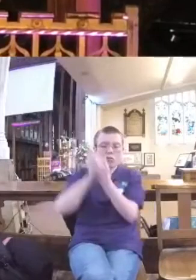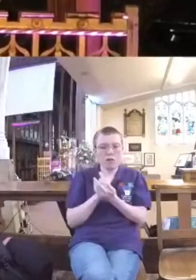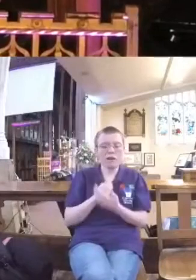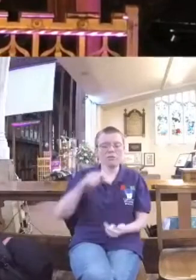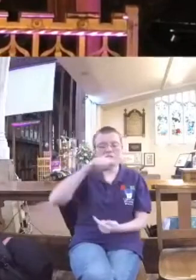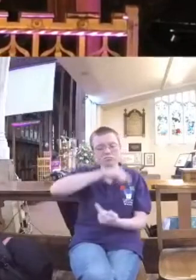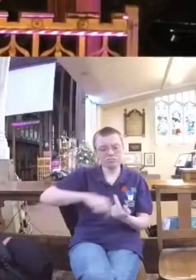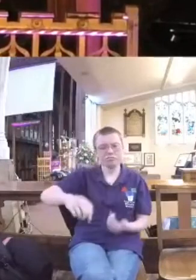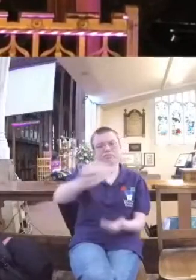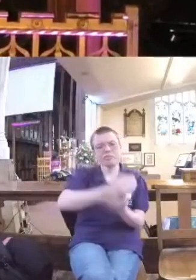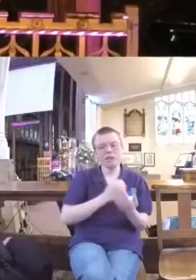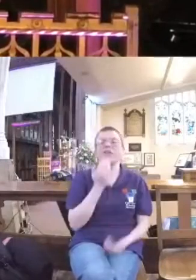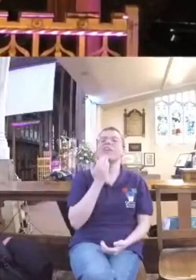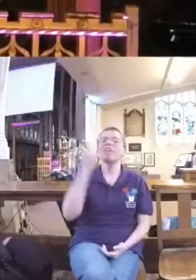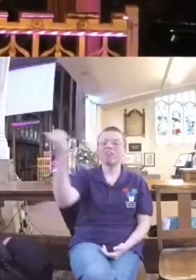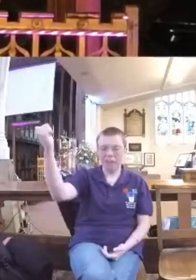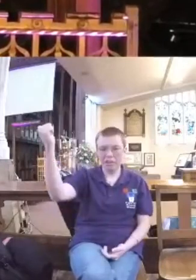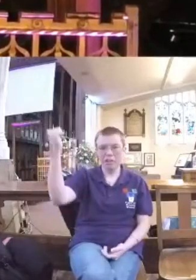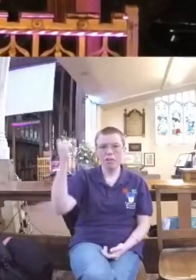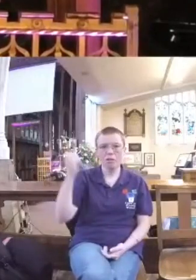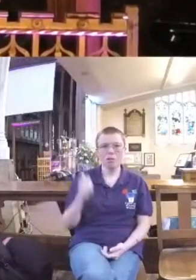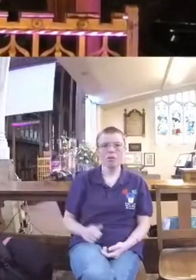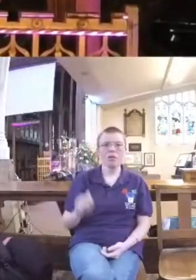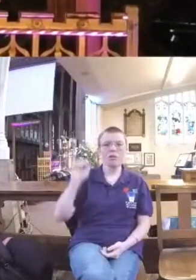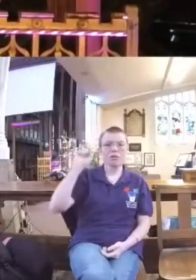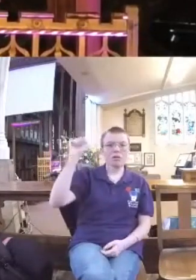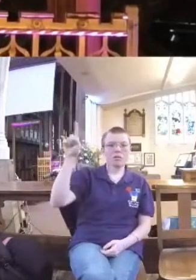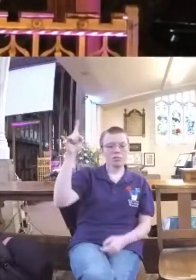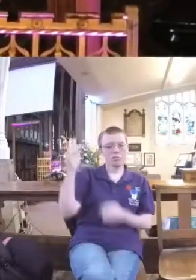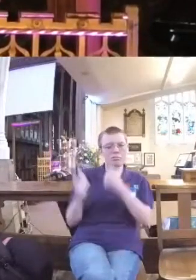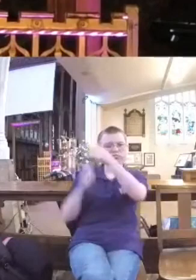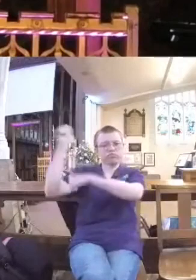saved. We thank you and we glorify you.